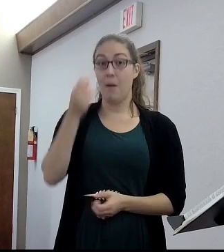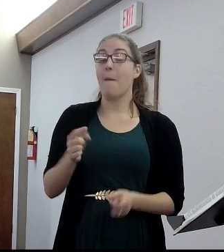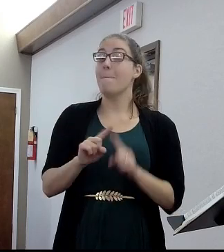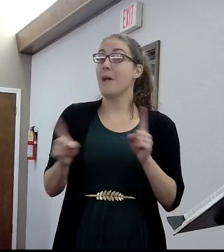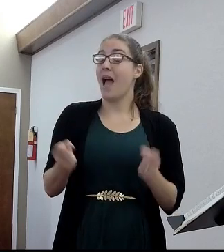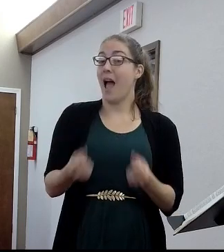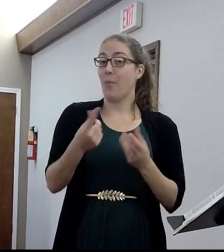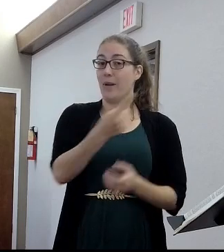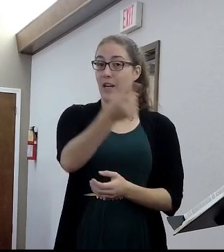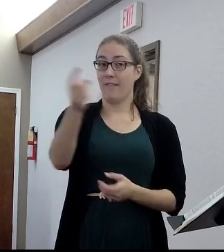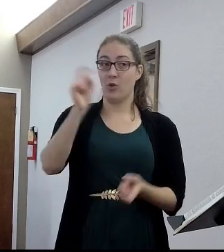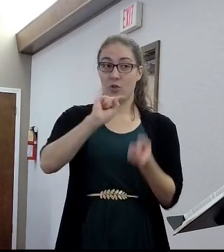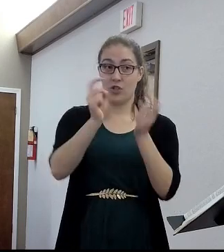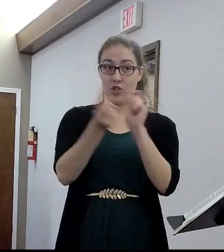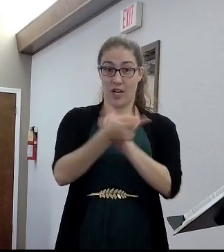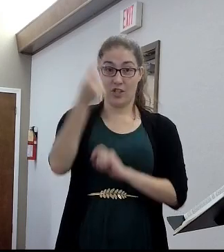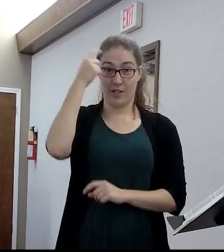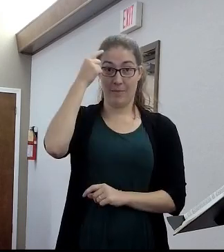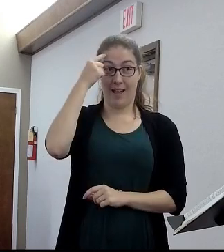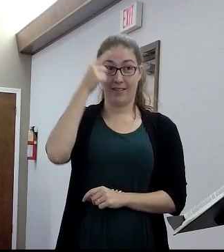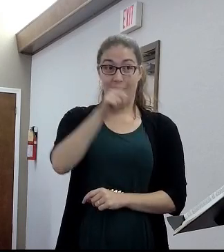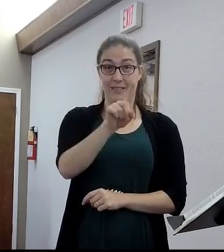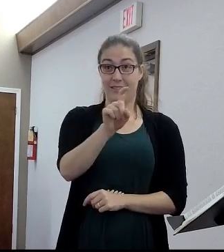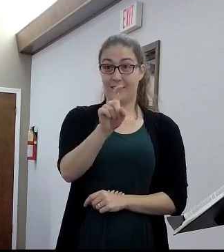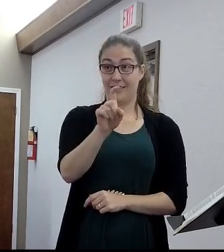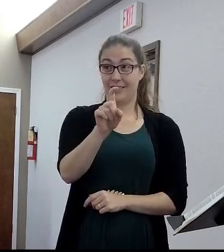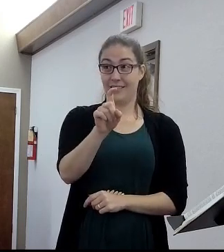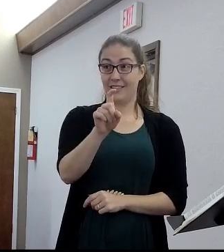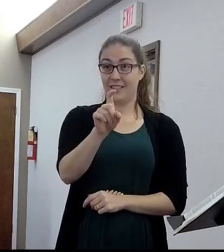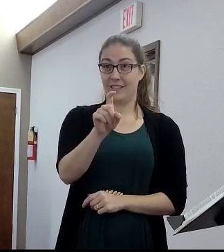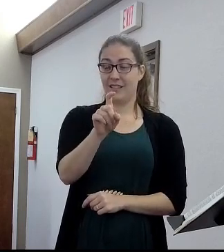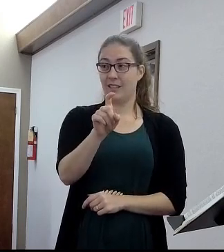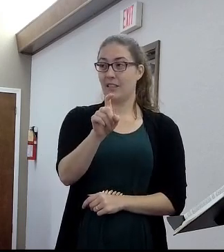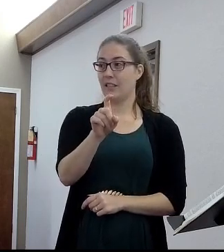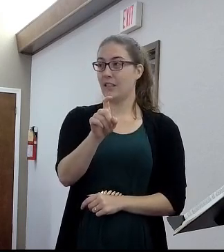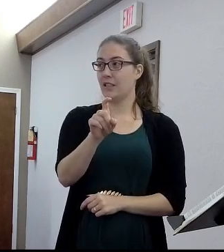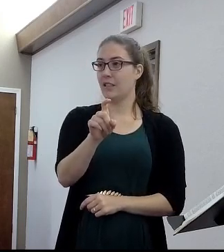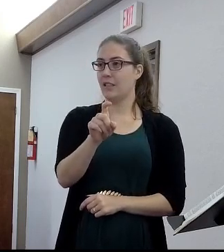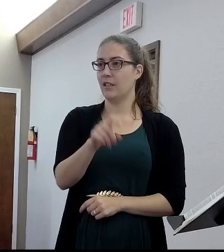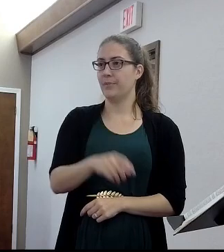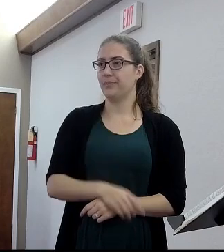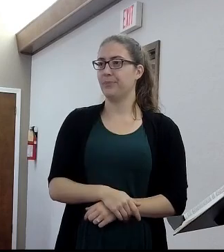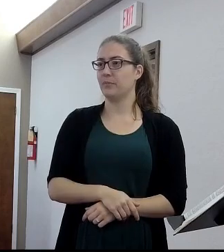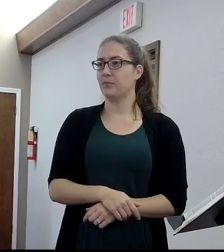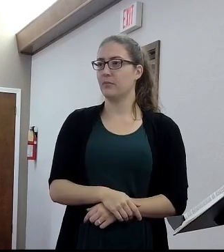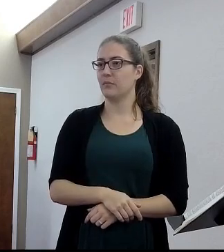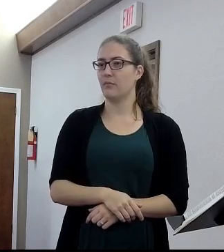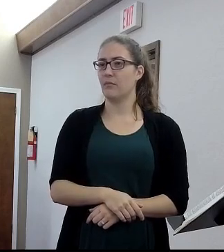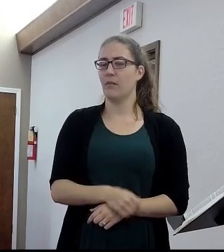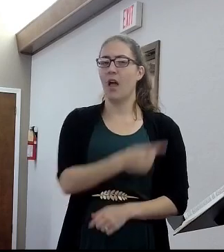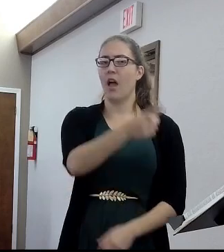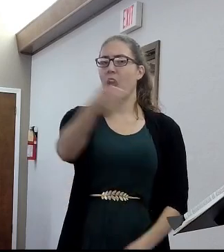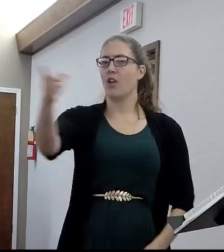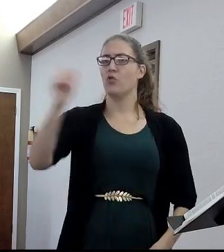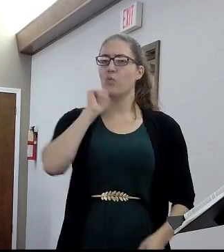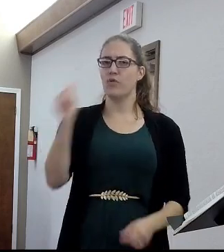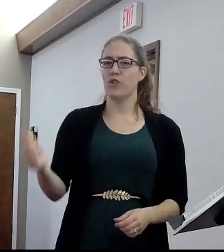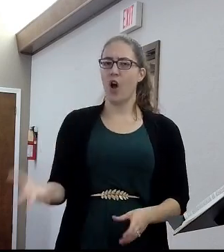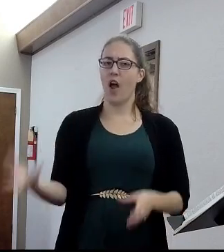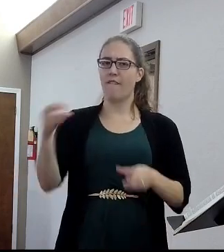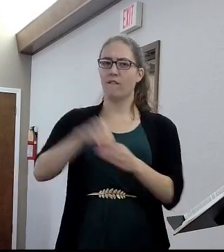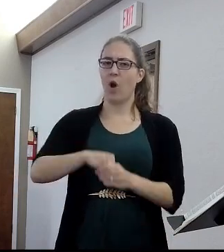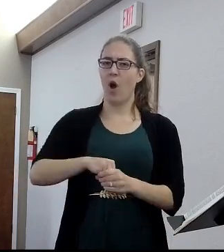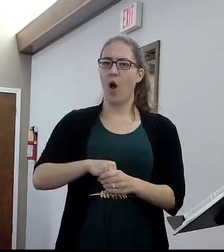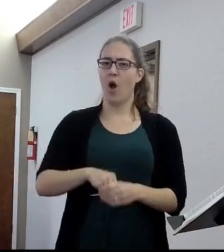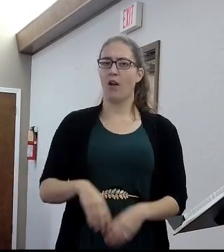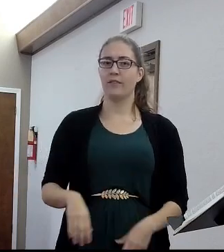mind on preppers and their tinfoil hats? No, listen, you can't do that. Some of y'all are not voting. How many of you have